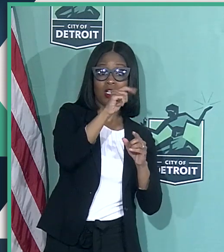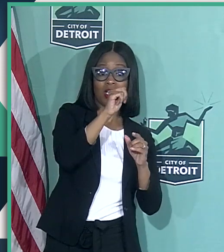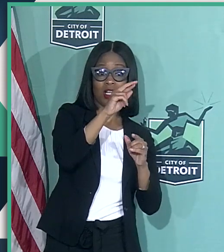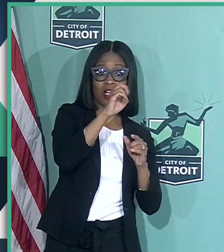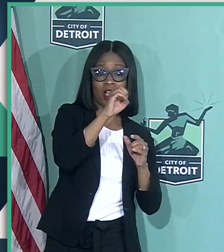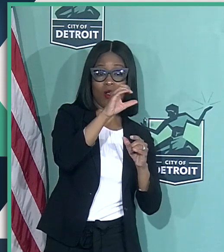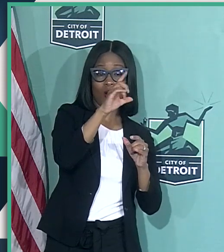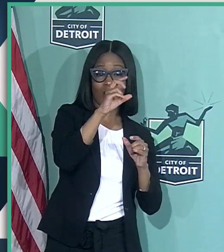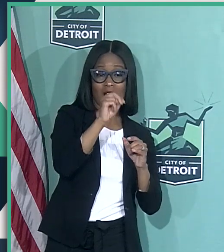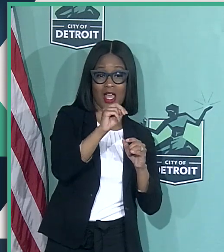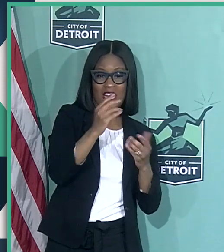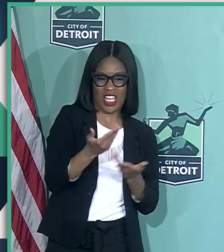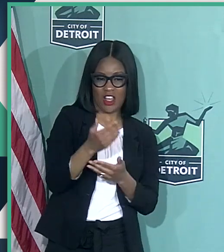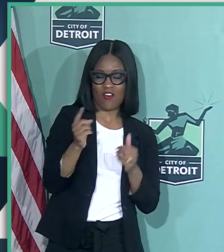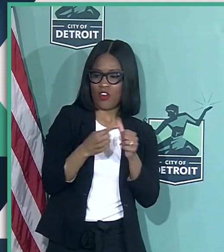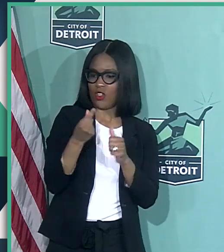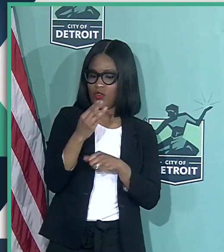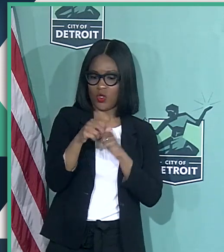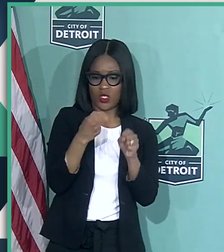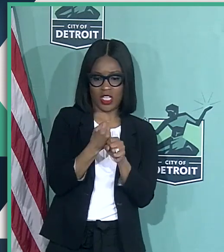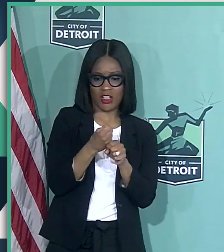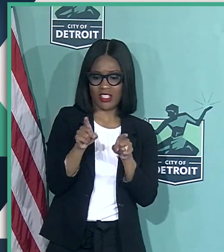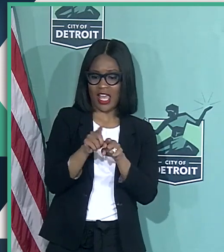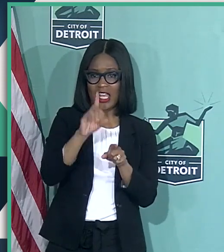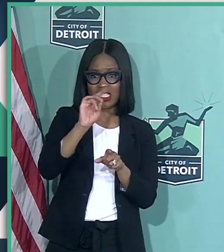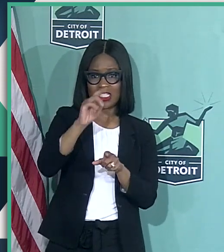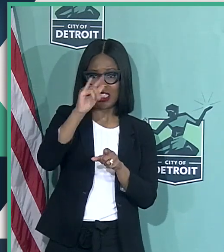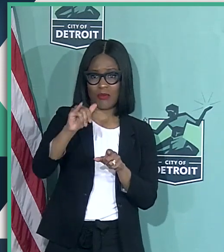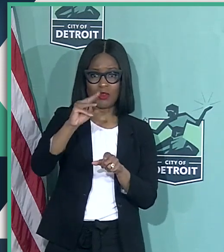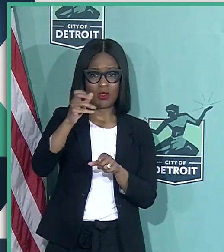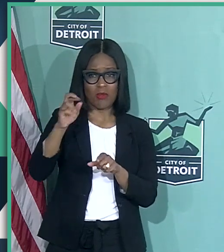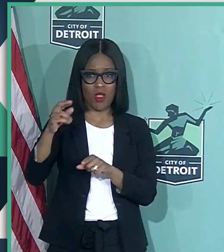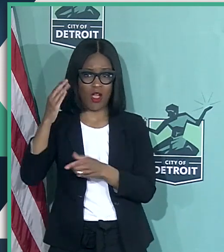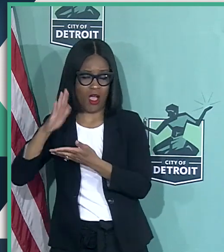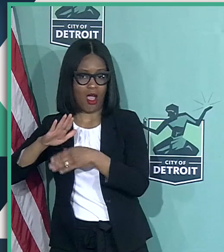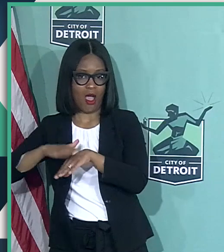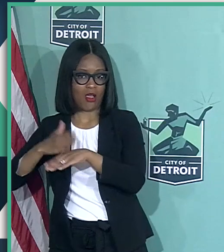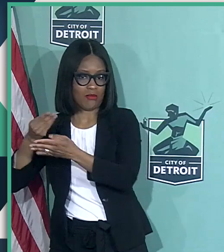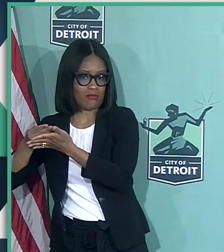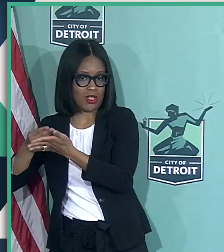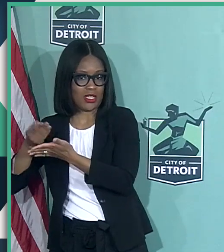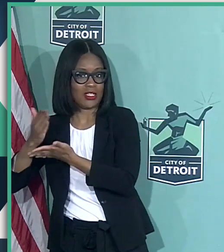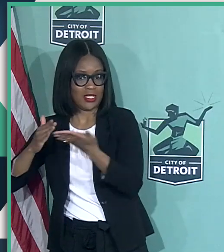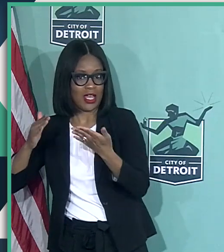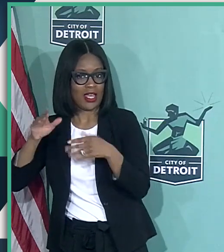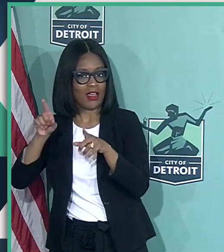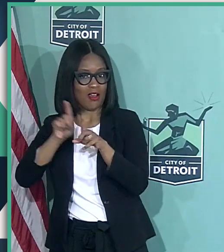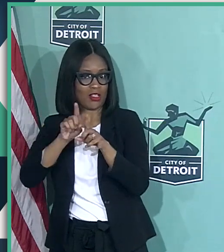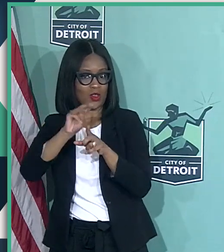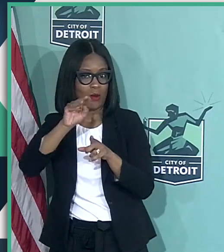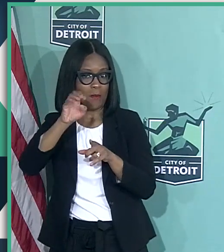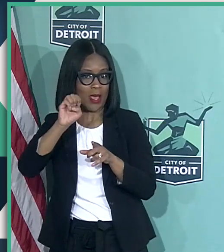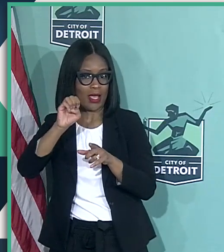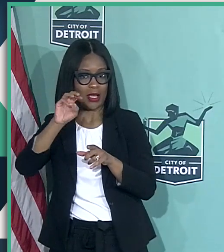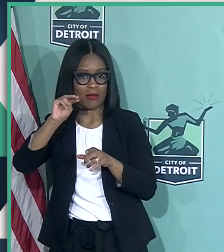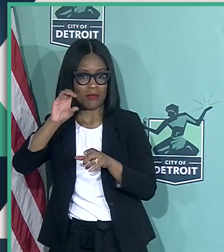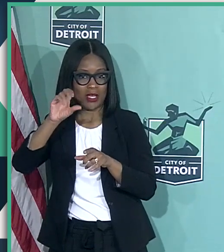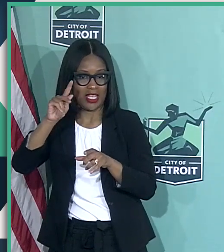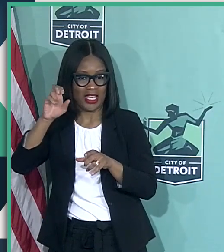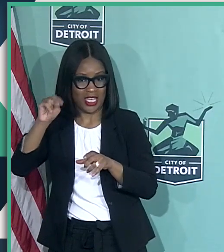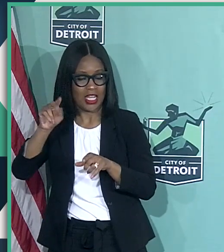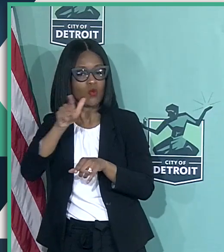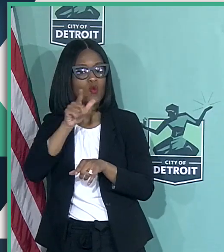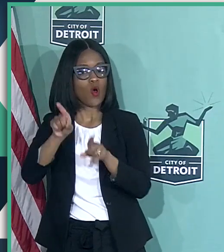my first couple years as a deputy mayor on the finance side as well as Ike McKinnon, who worked as a deputy mayor.